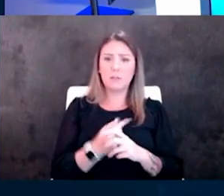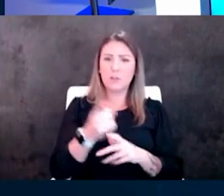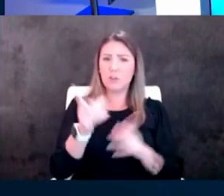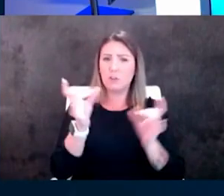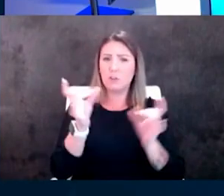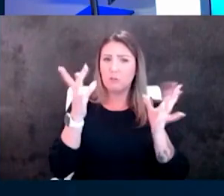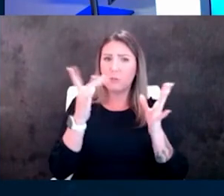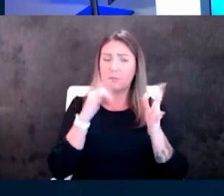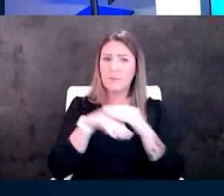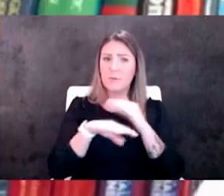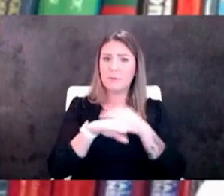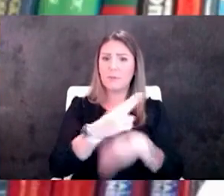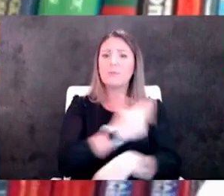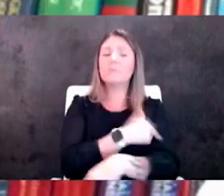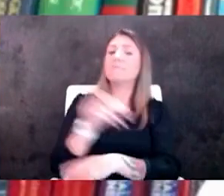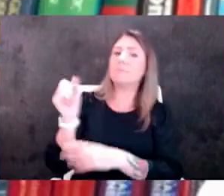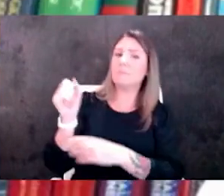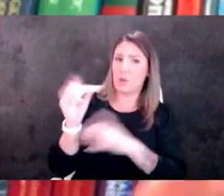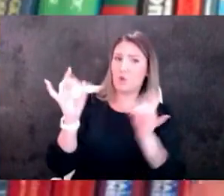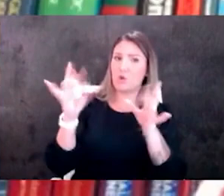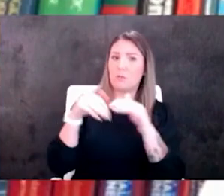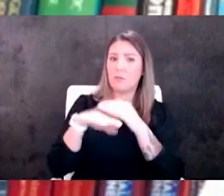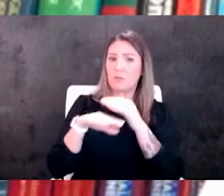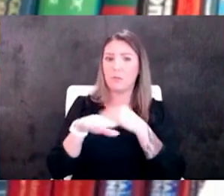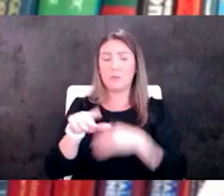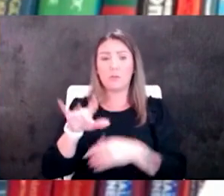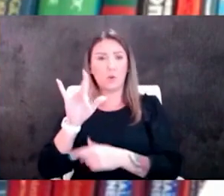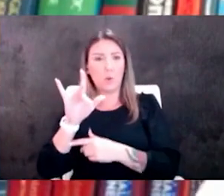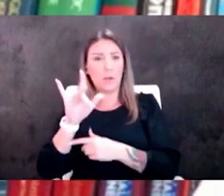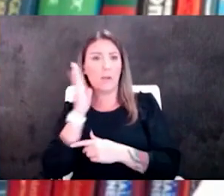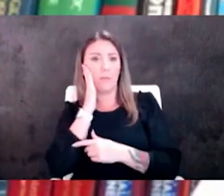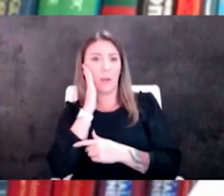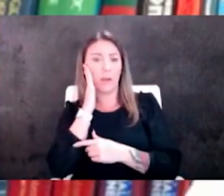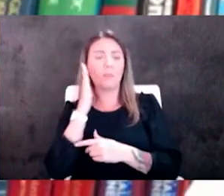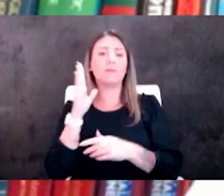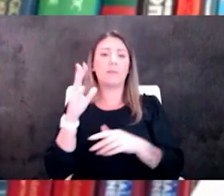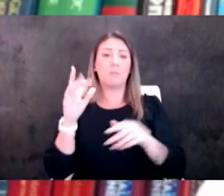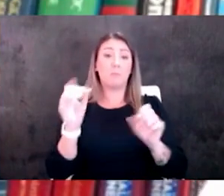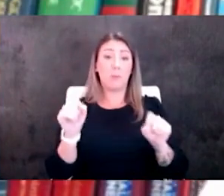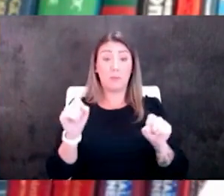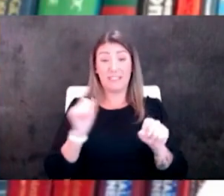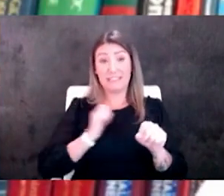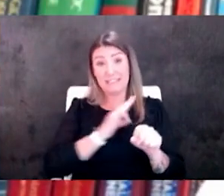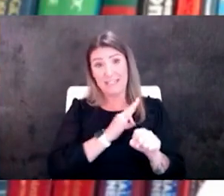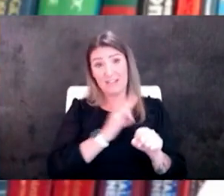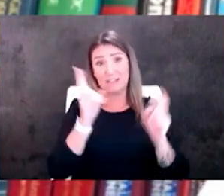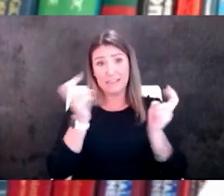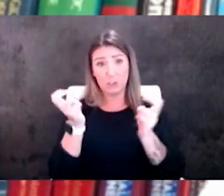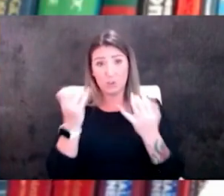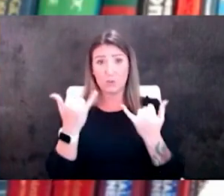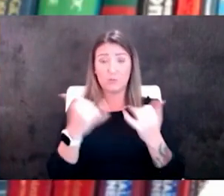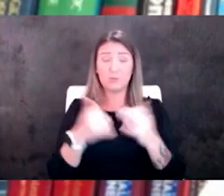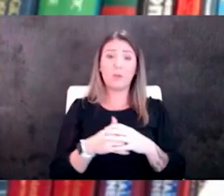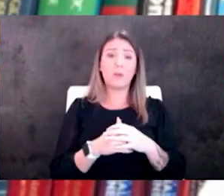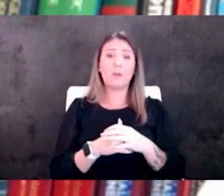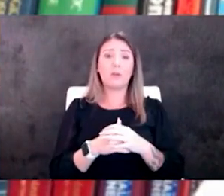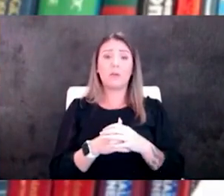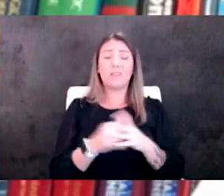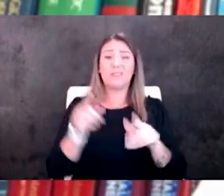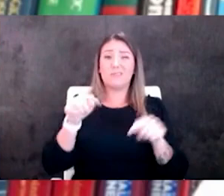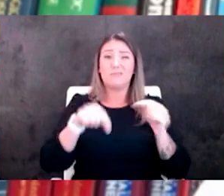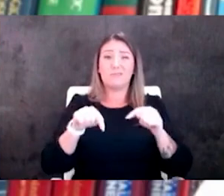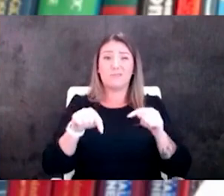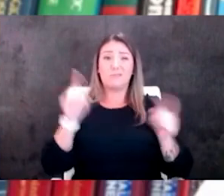we are critical access we have 25 beds capability staffing is an issue now and we've had to kind of cut back on